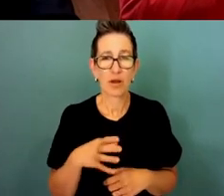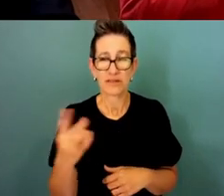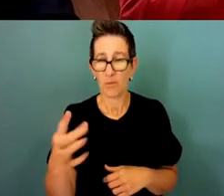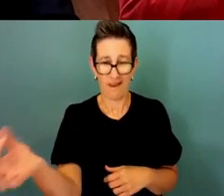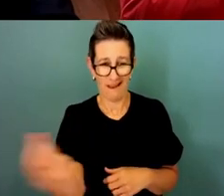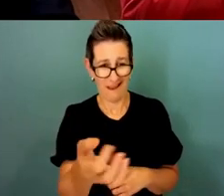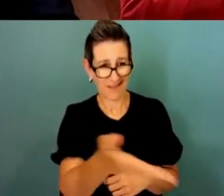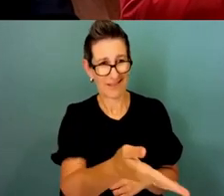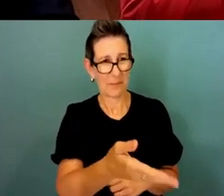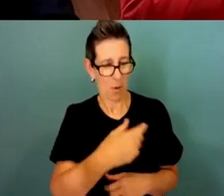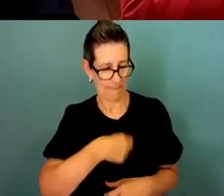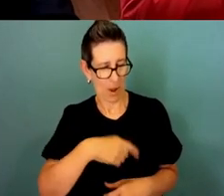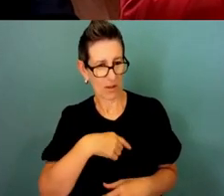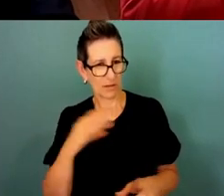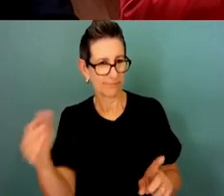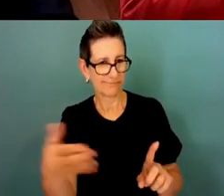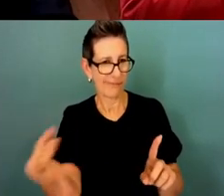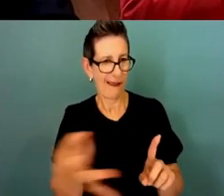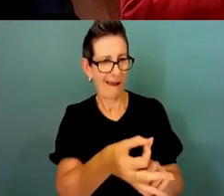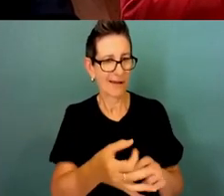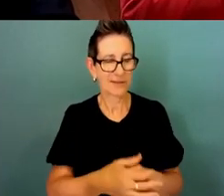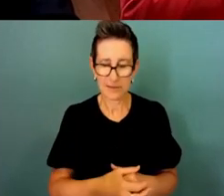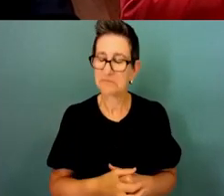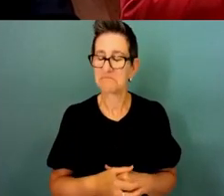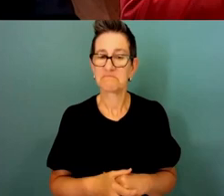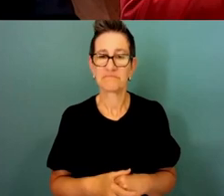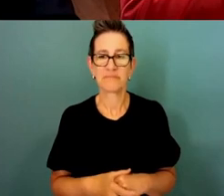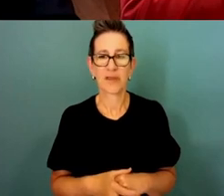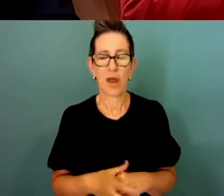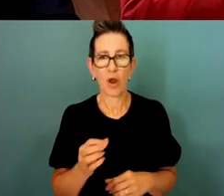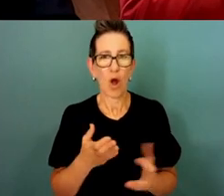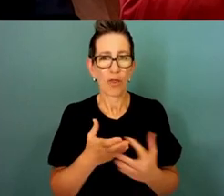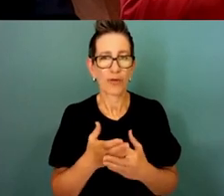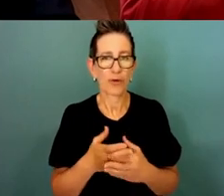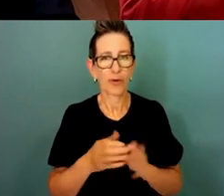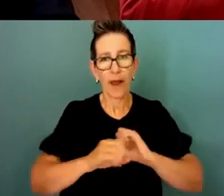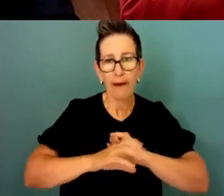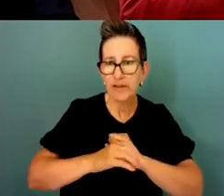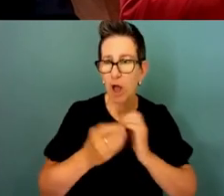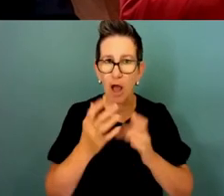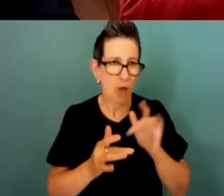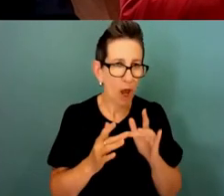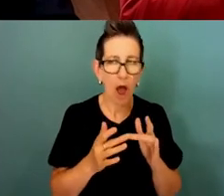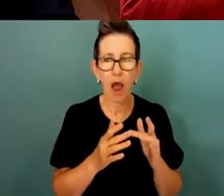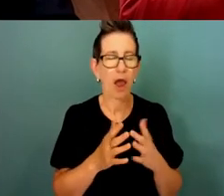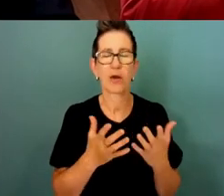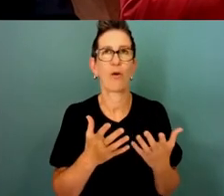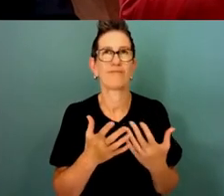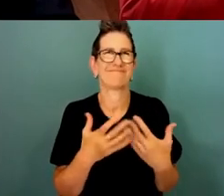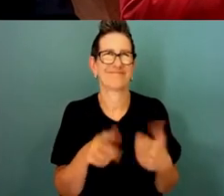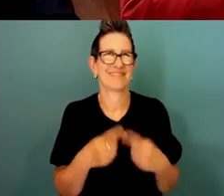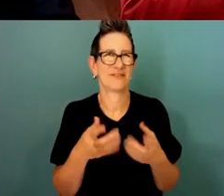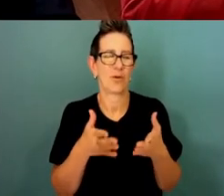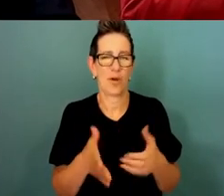support through the process as well and I think that's really critical as well you just can't feel that it's just this